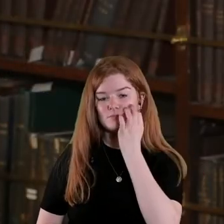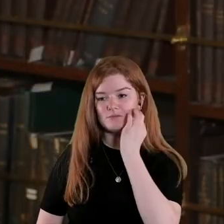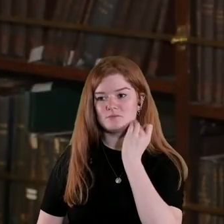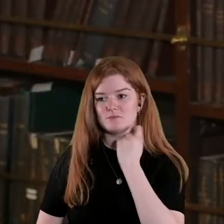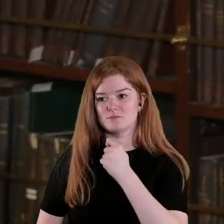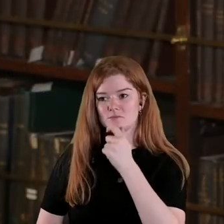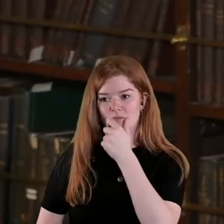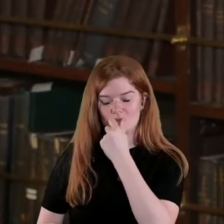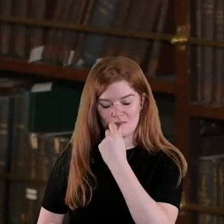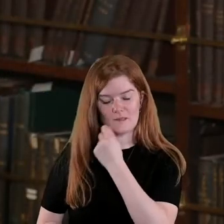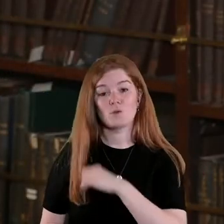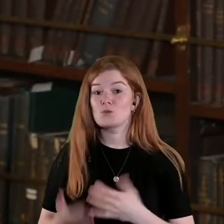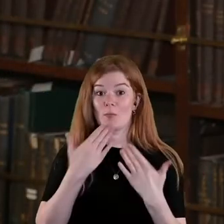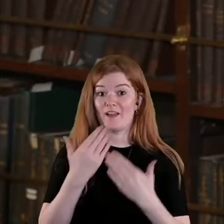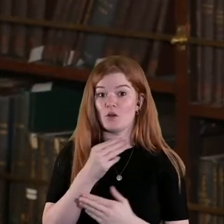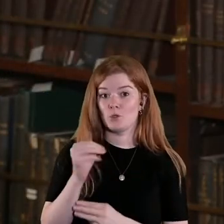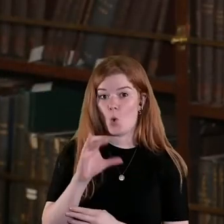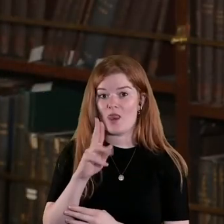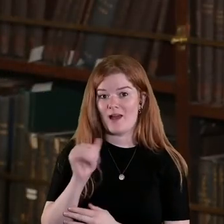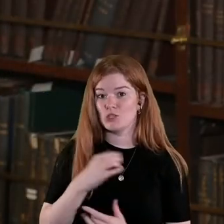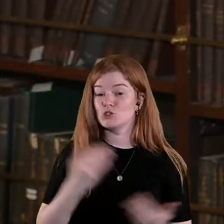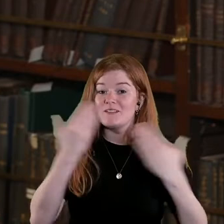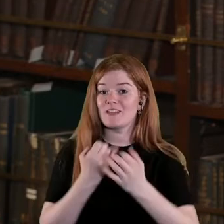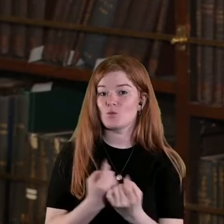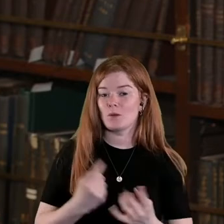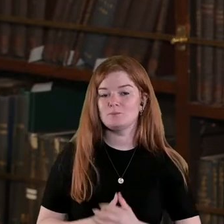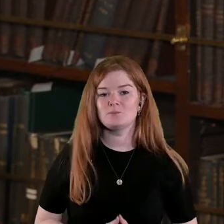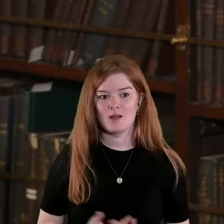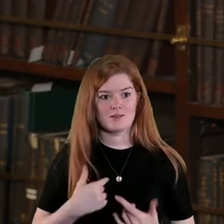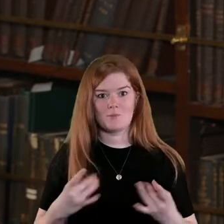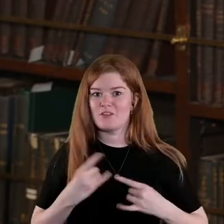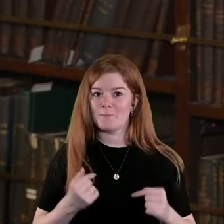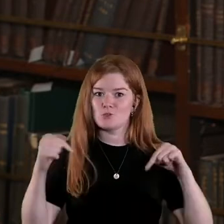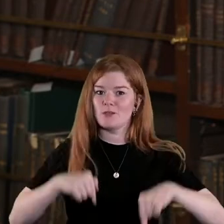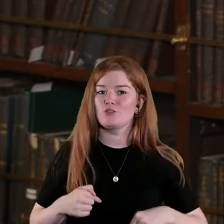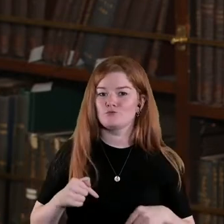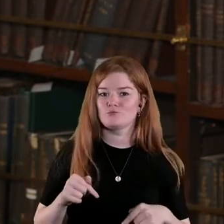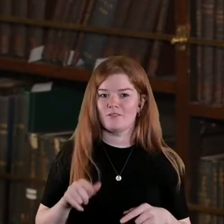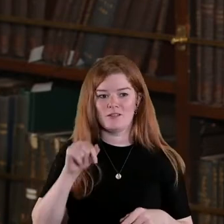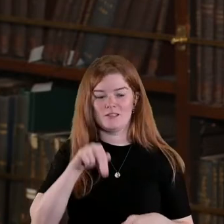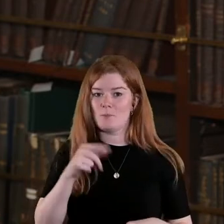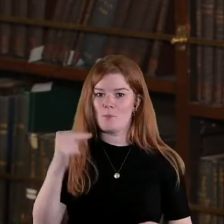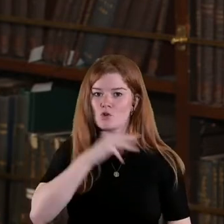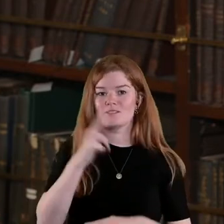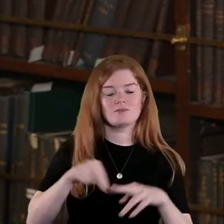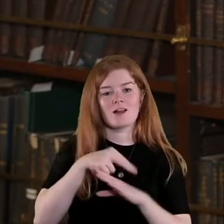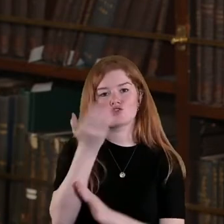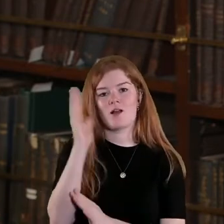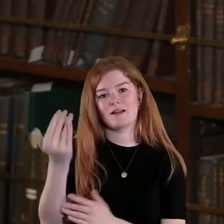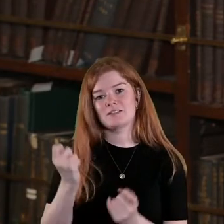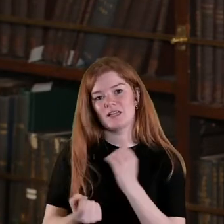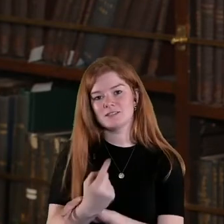Well thank you very much Orla and good evening everyone I'm delighted to be here for this National Archives event